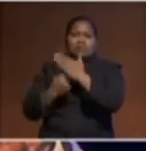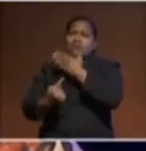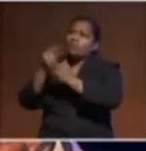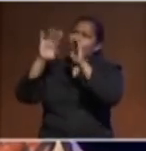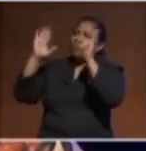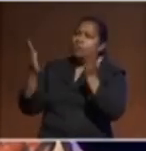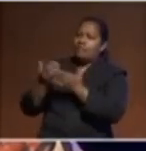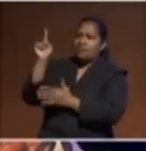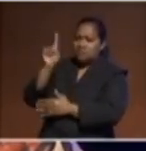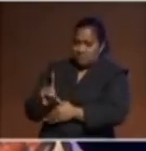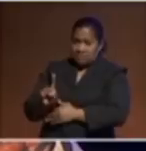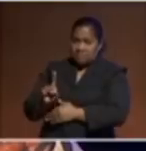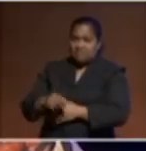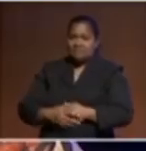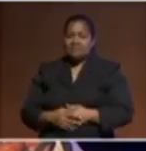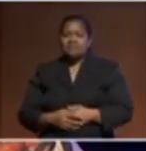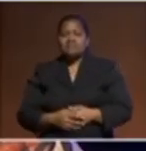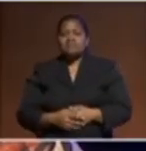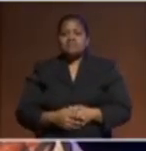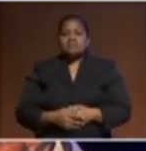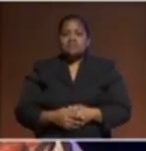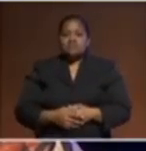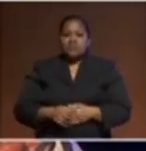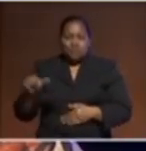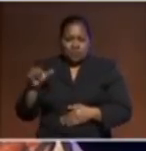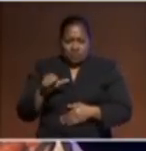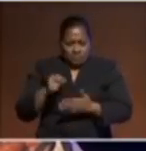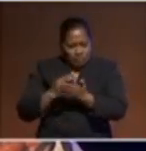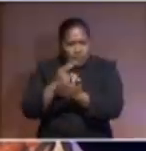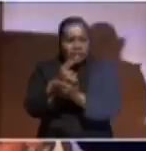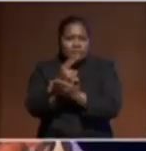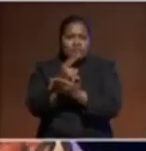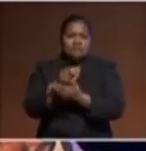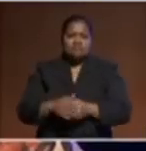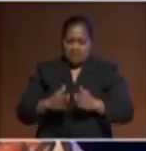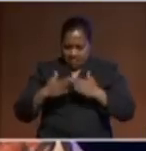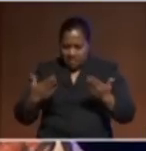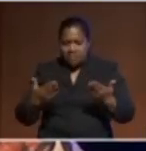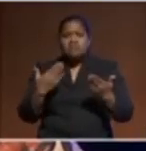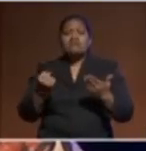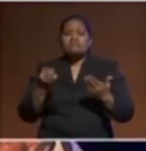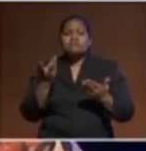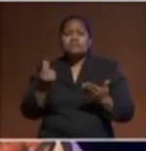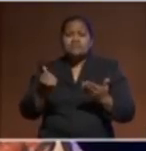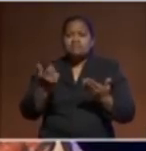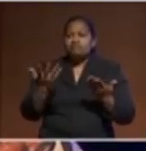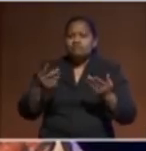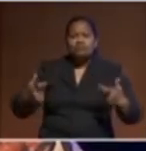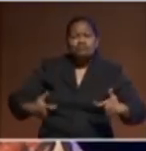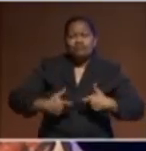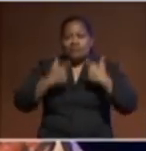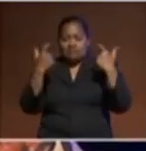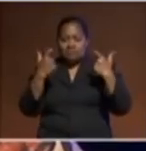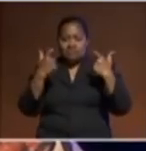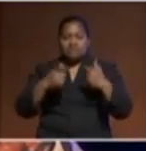Let's be frank. It is up against some very significant challenges. At the turn of the new